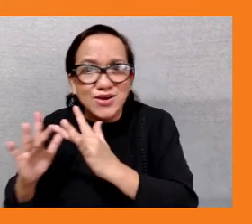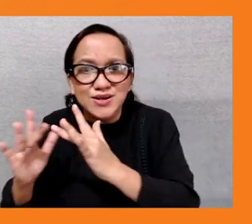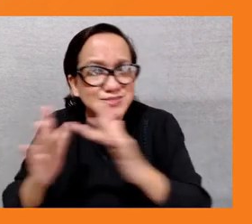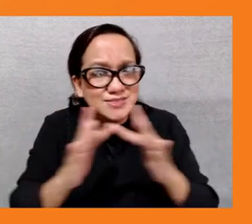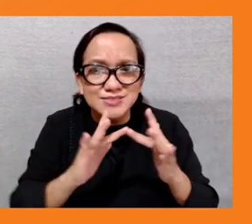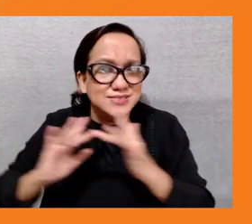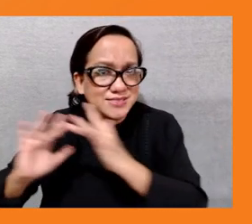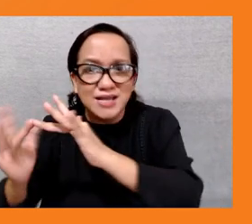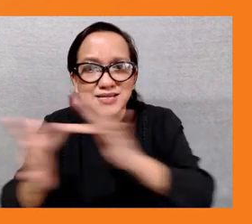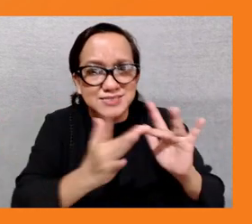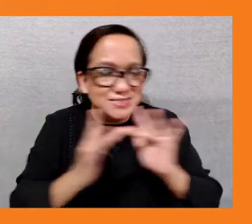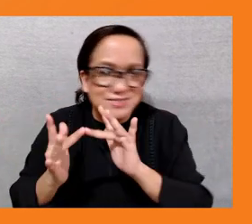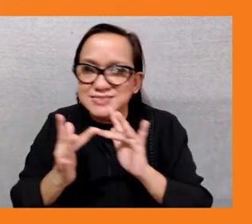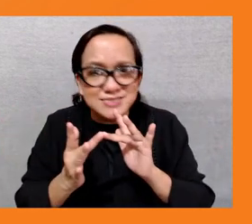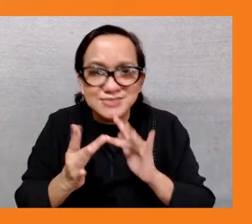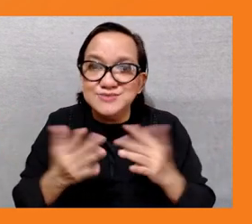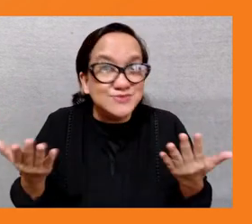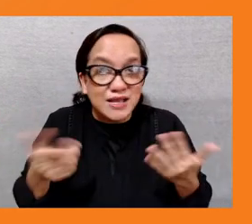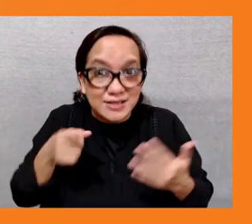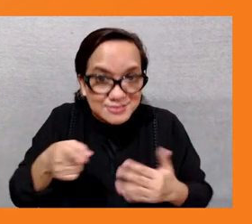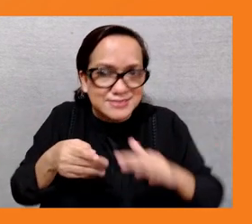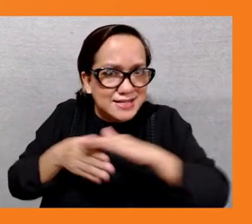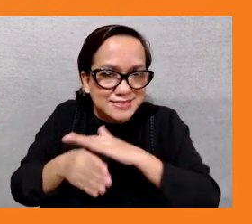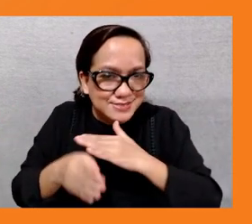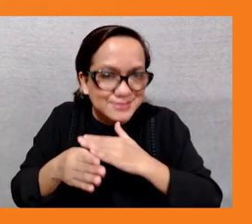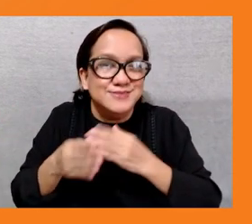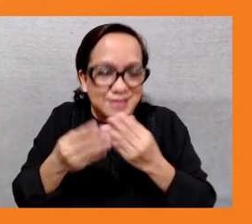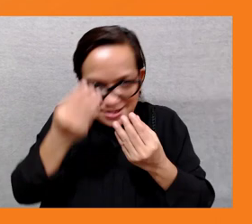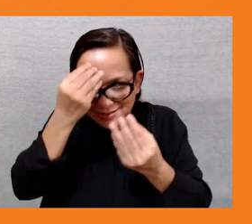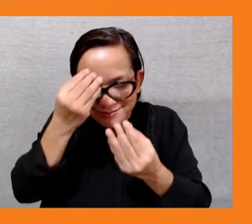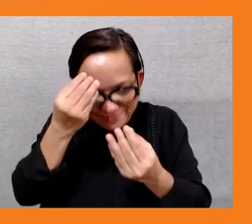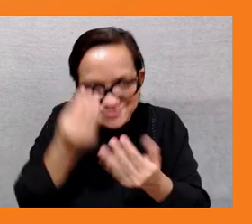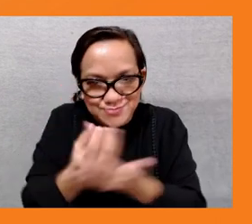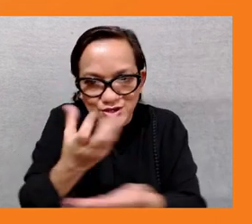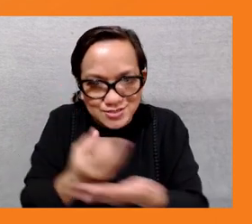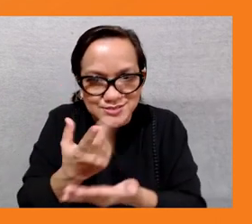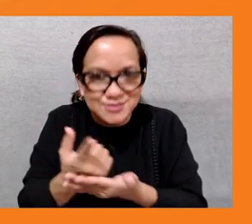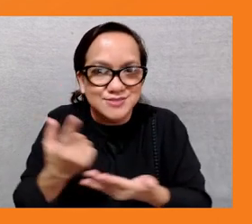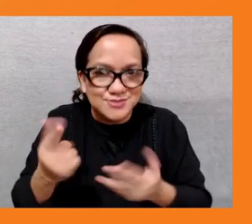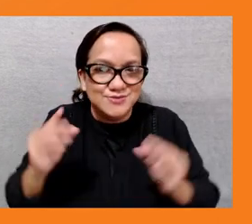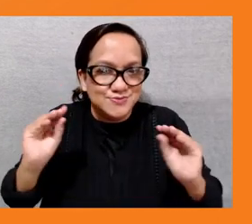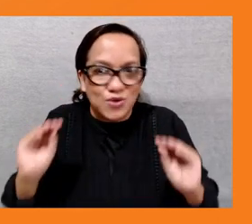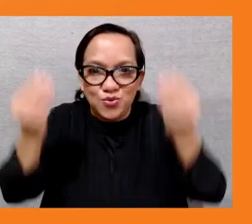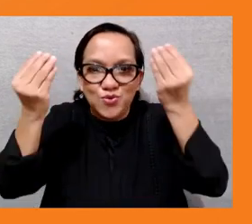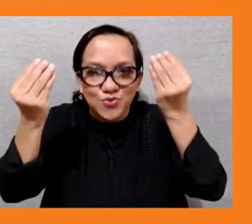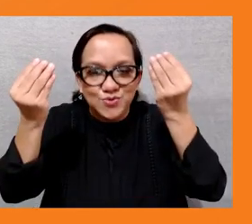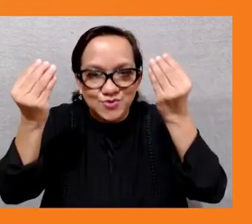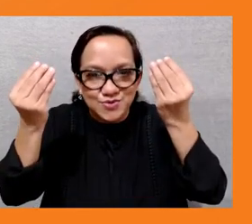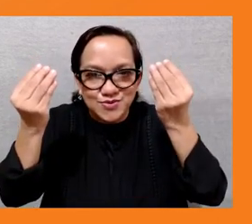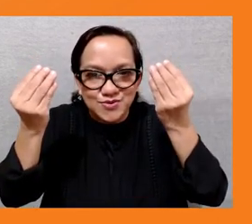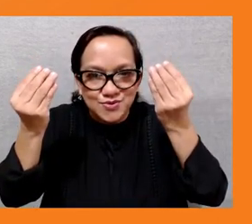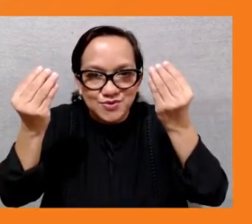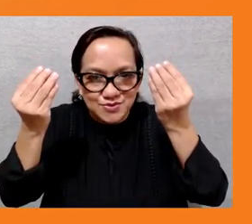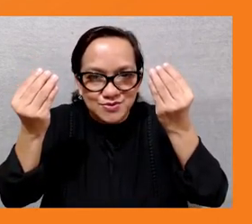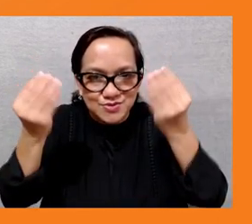so so it's good for young people to stay aware of that and and and keep on learning about the the changing and the